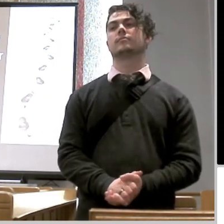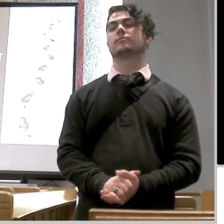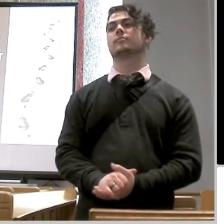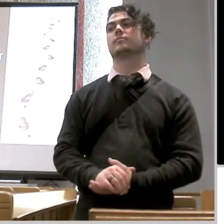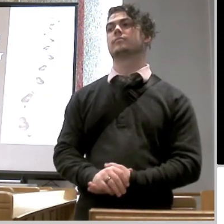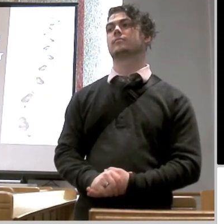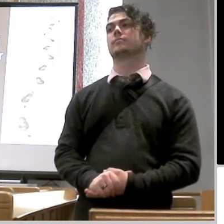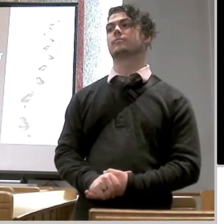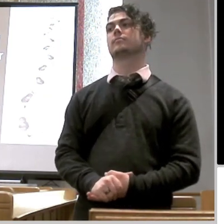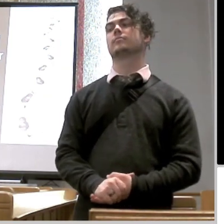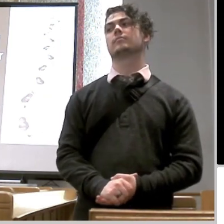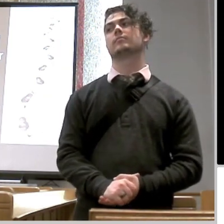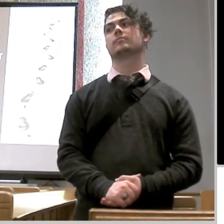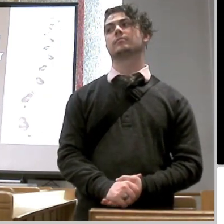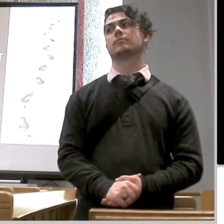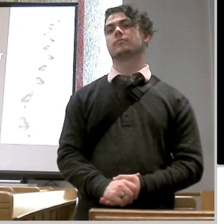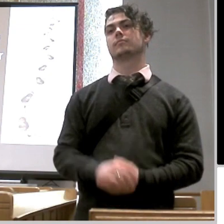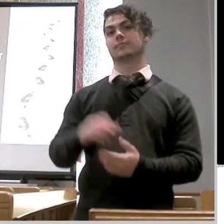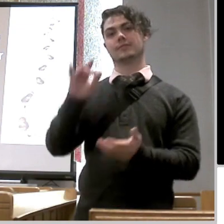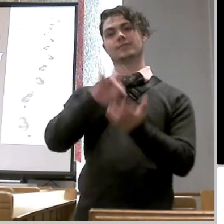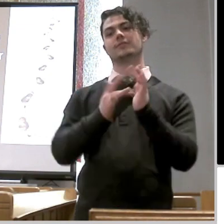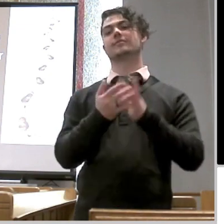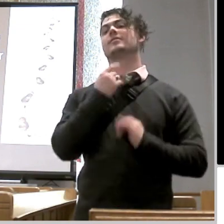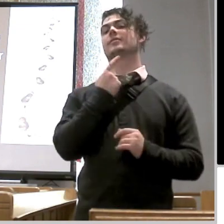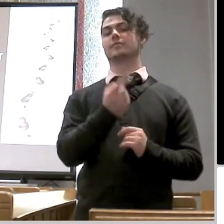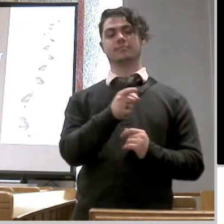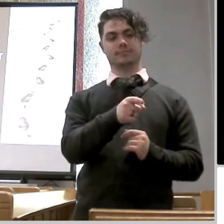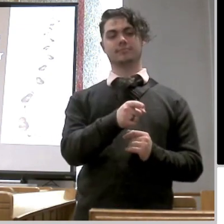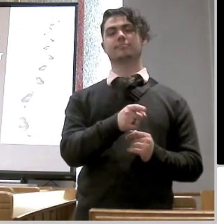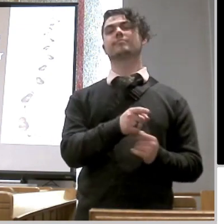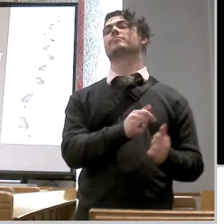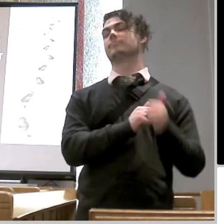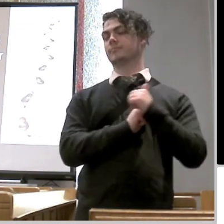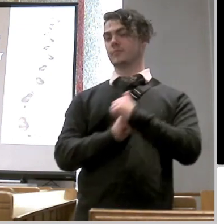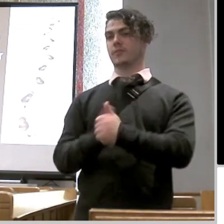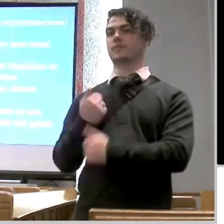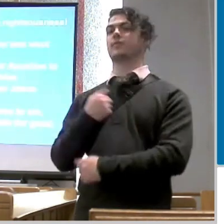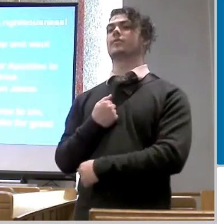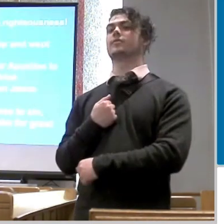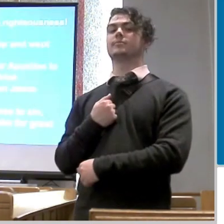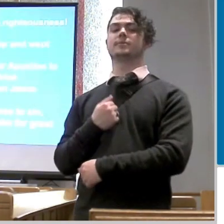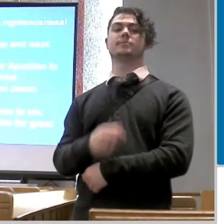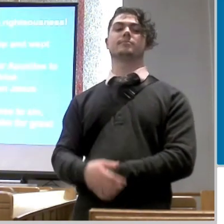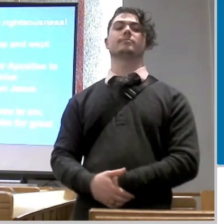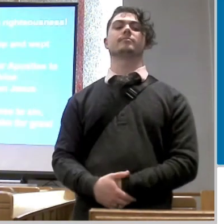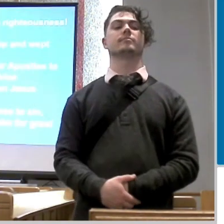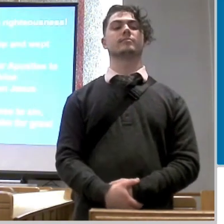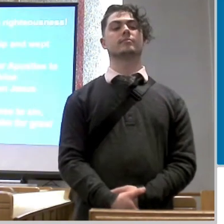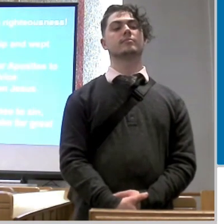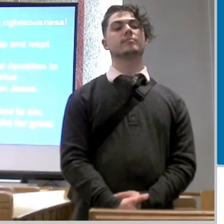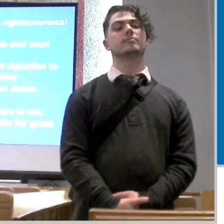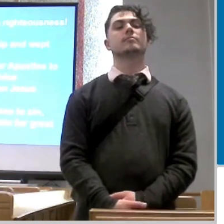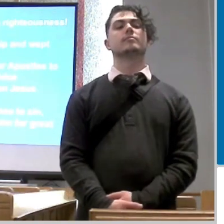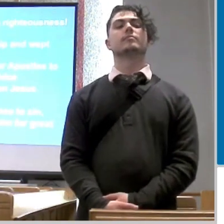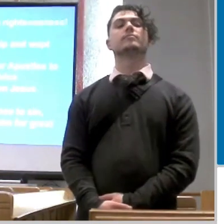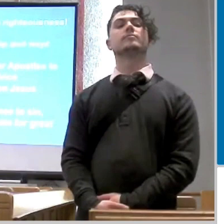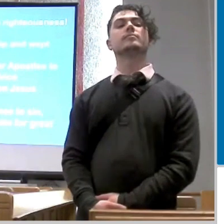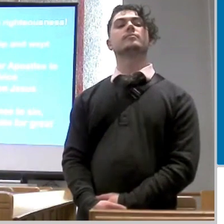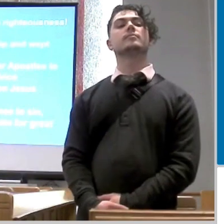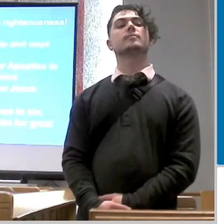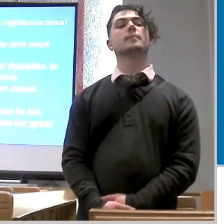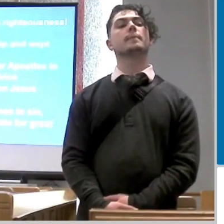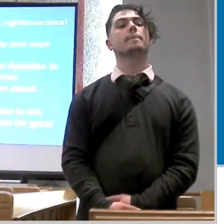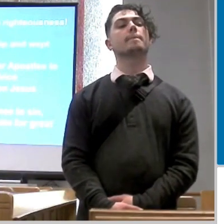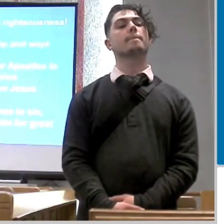who's willing to do something different follow me that's what jesus says here to peter because of his